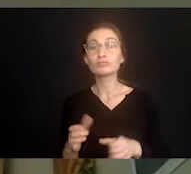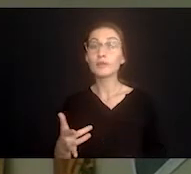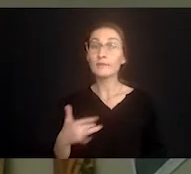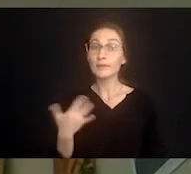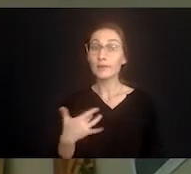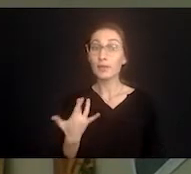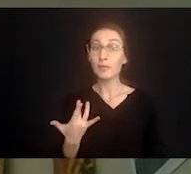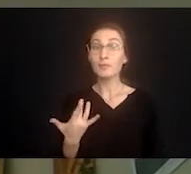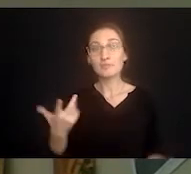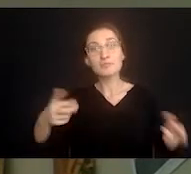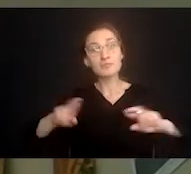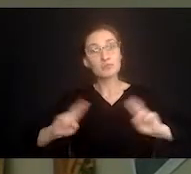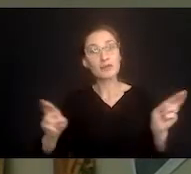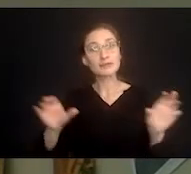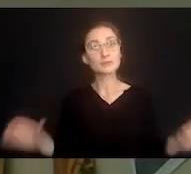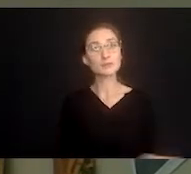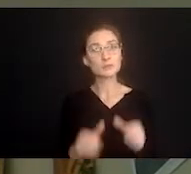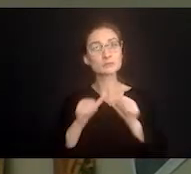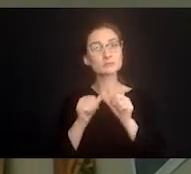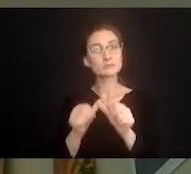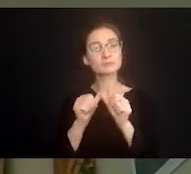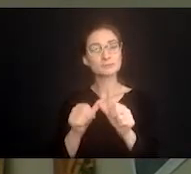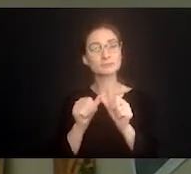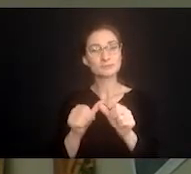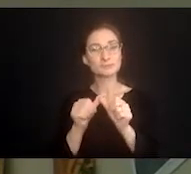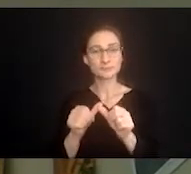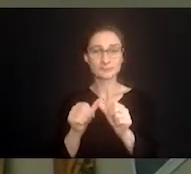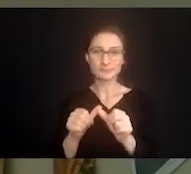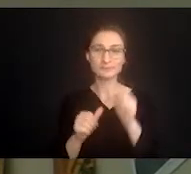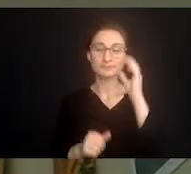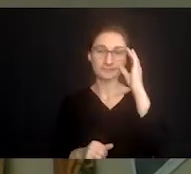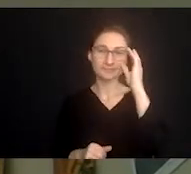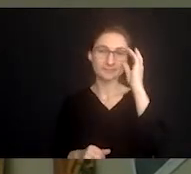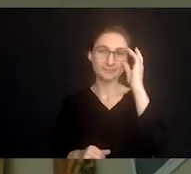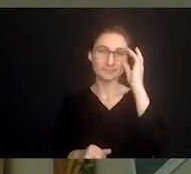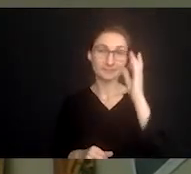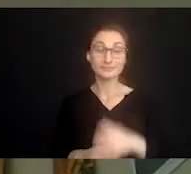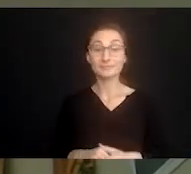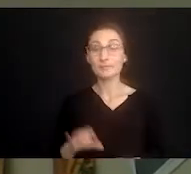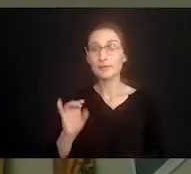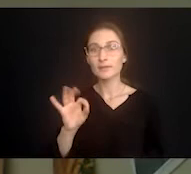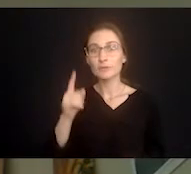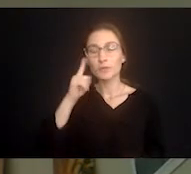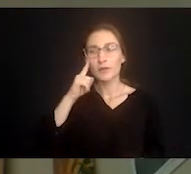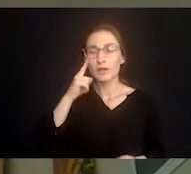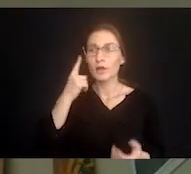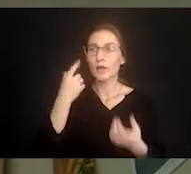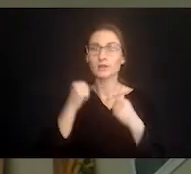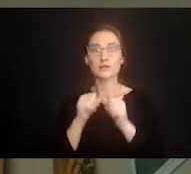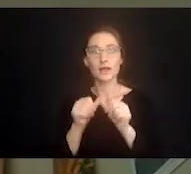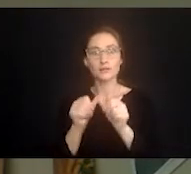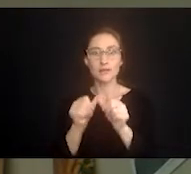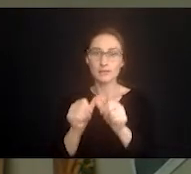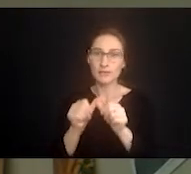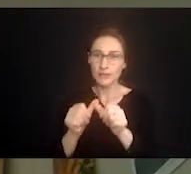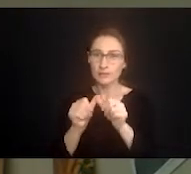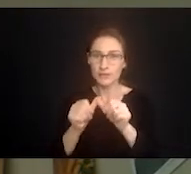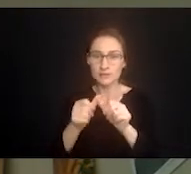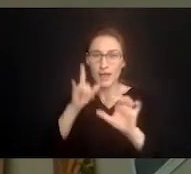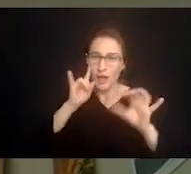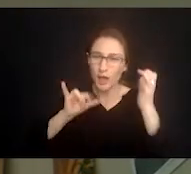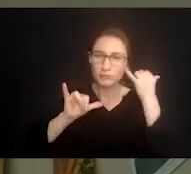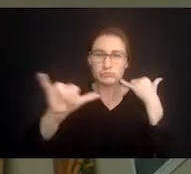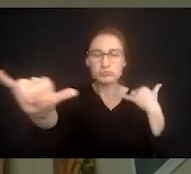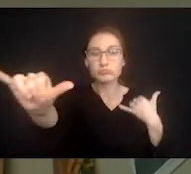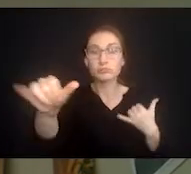to be able to do it again without feeling like it's such a burden. Thinking of anything that's going to go on forever